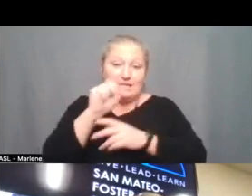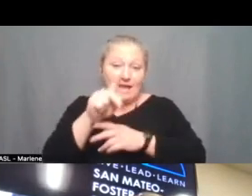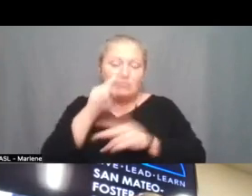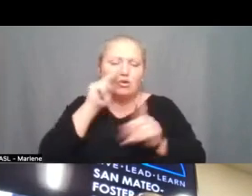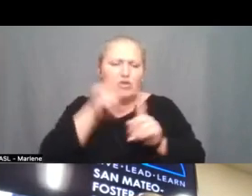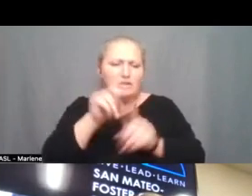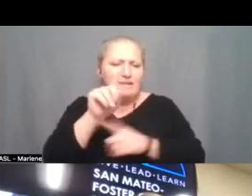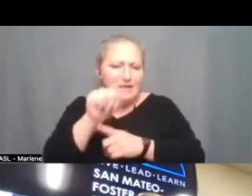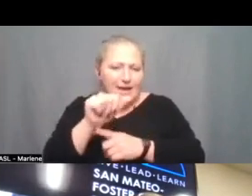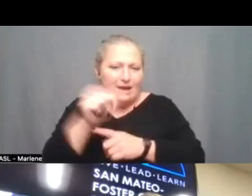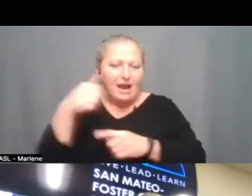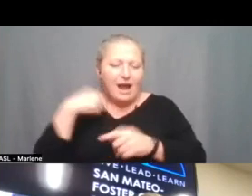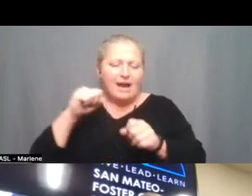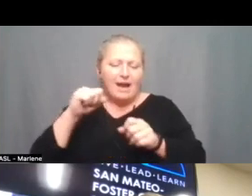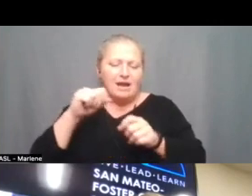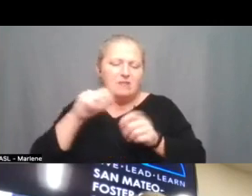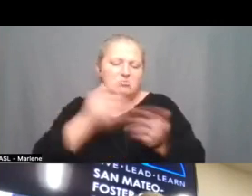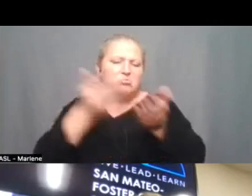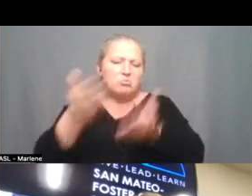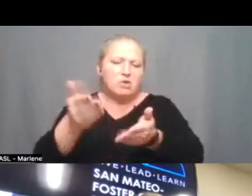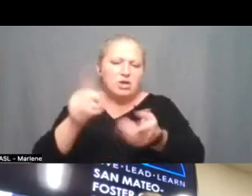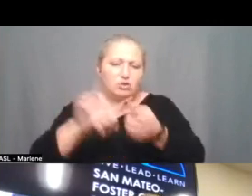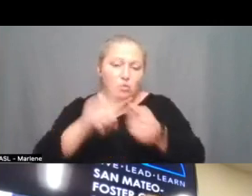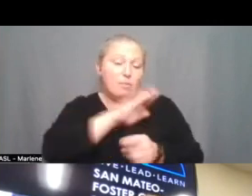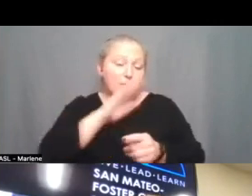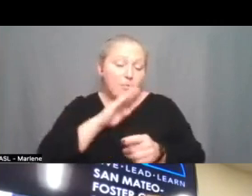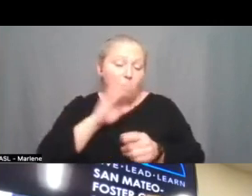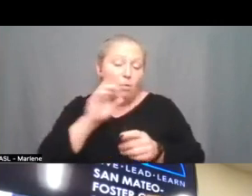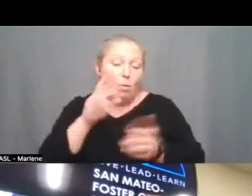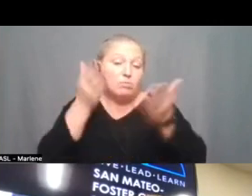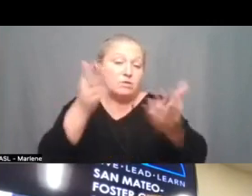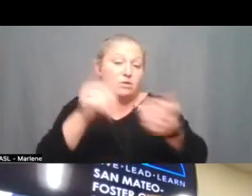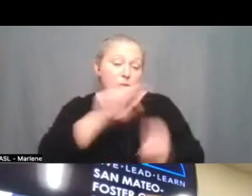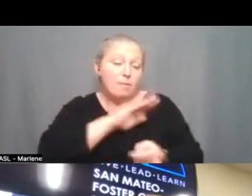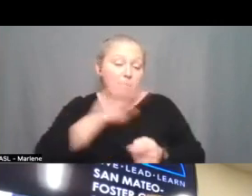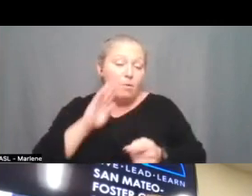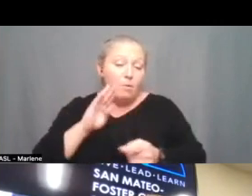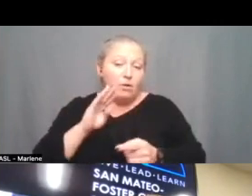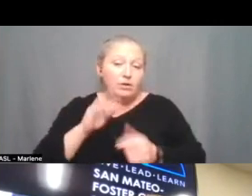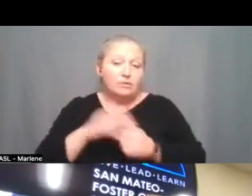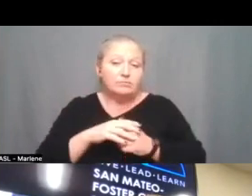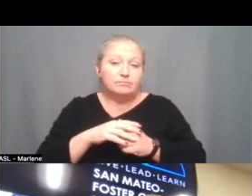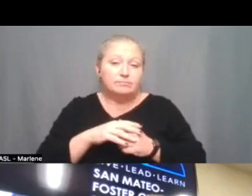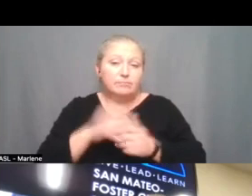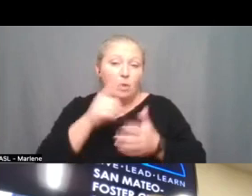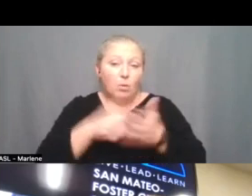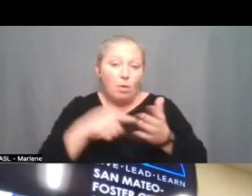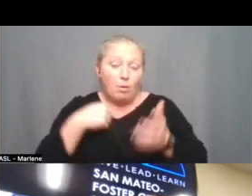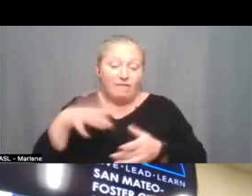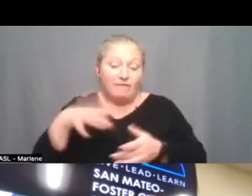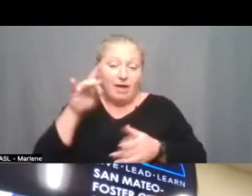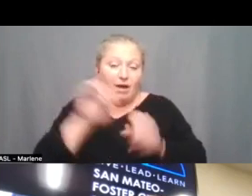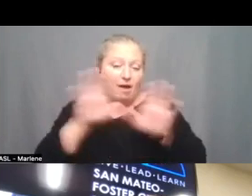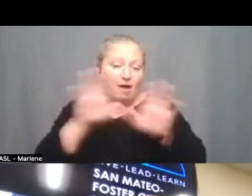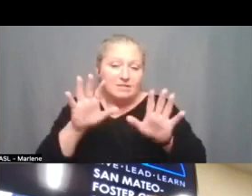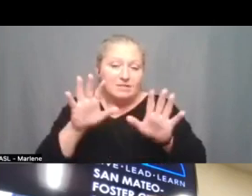um i can certainly bring that um to the board or present to the board um what we found is obviously there